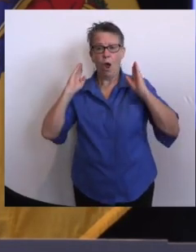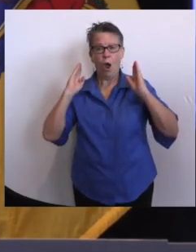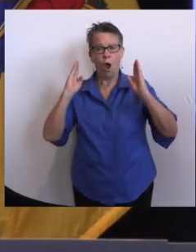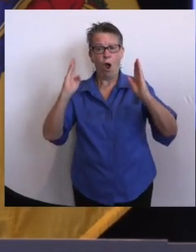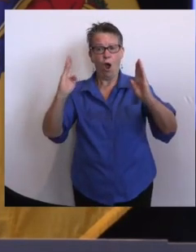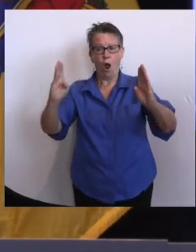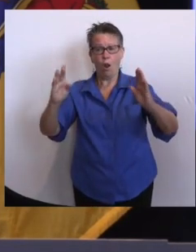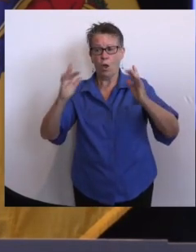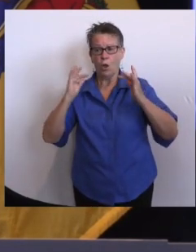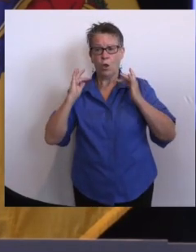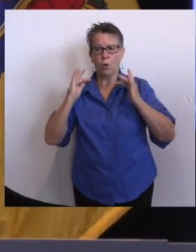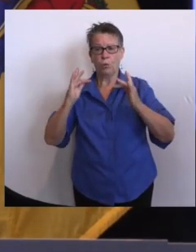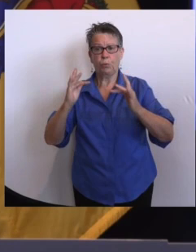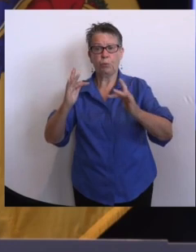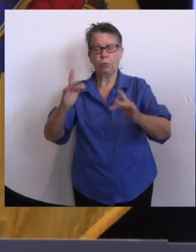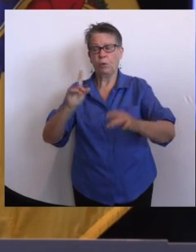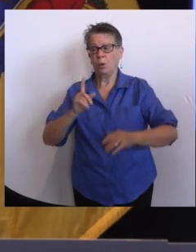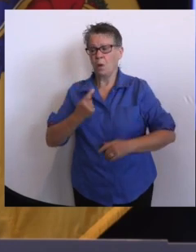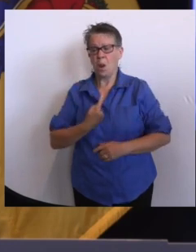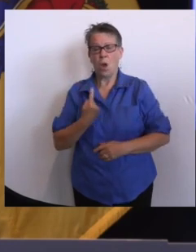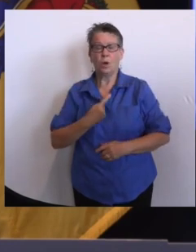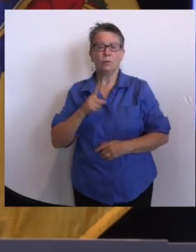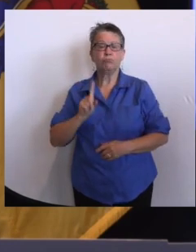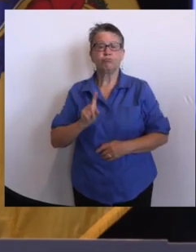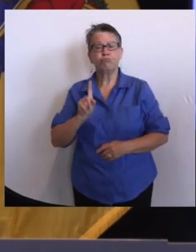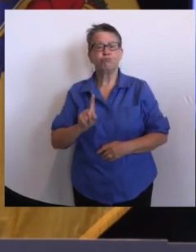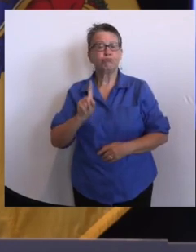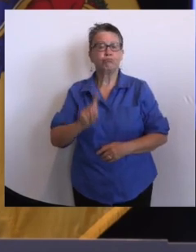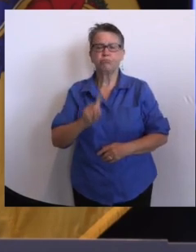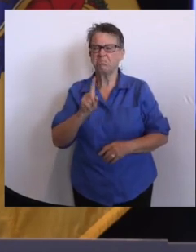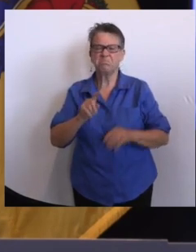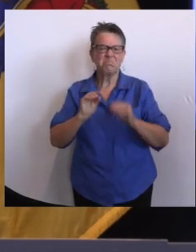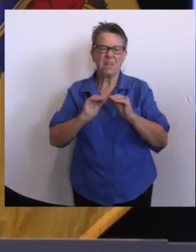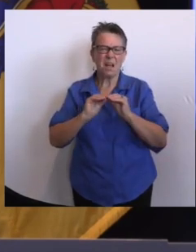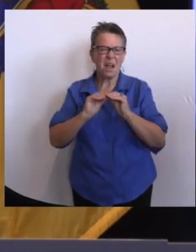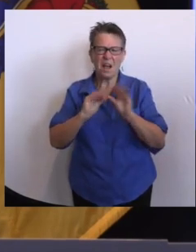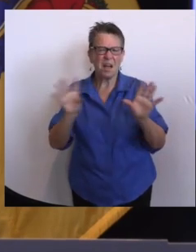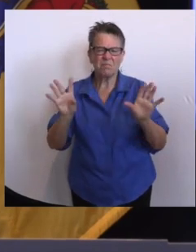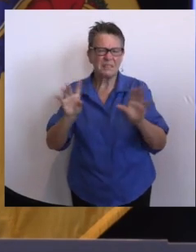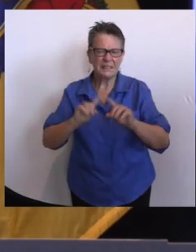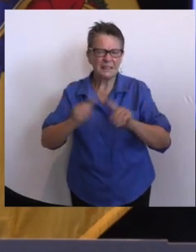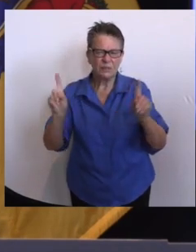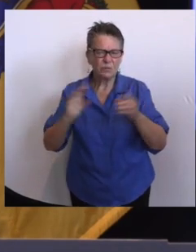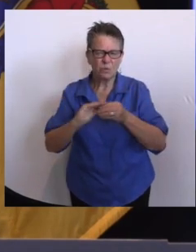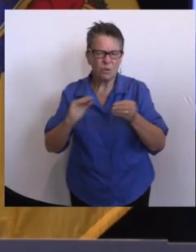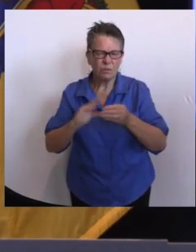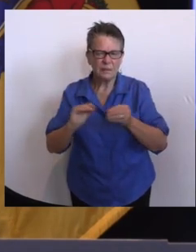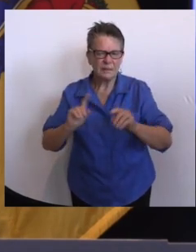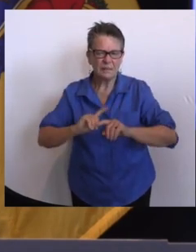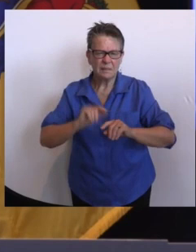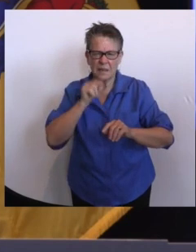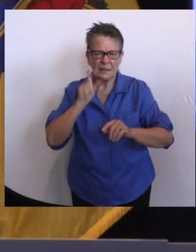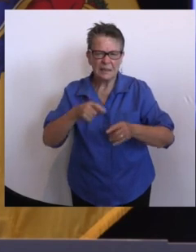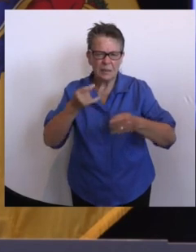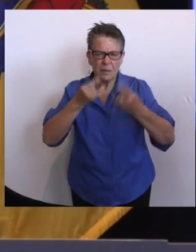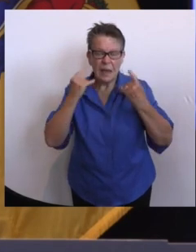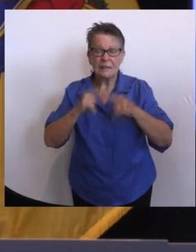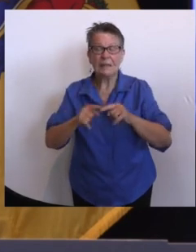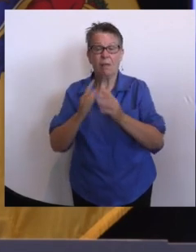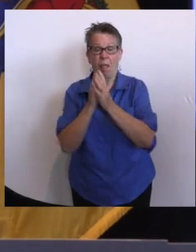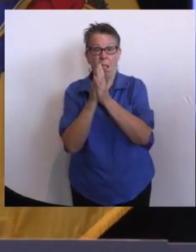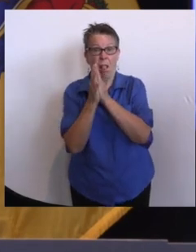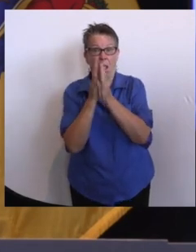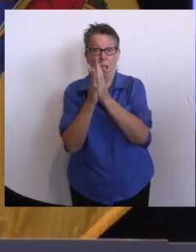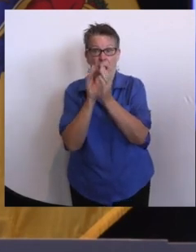I'm practicing without a license here, that's a different level of care than if you are packed in at a bar inside